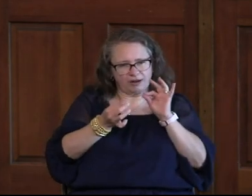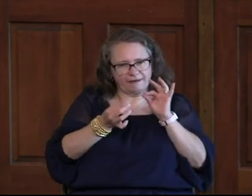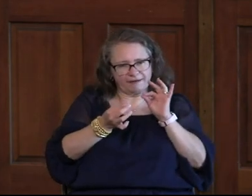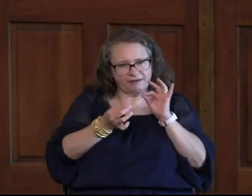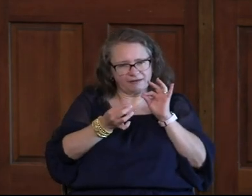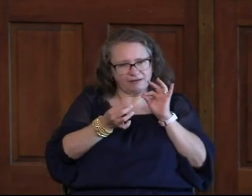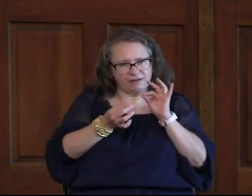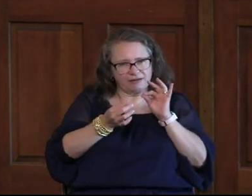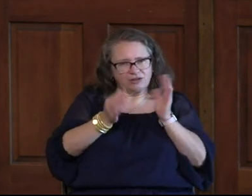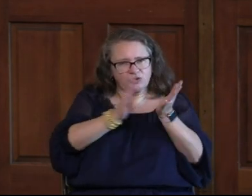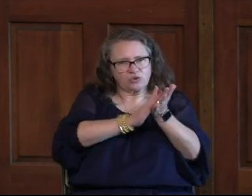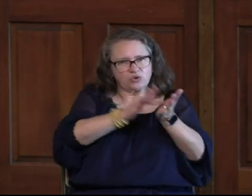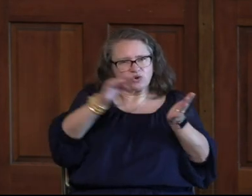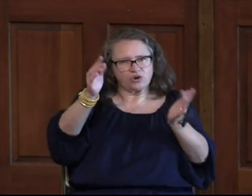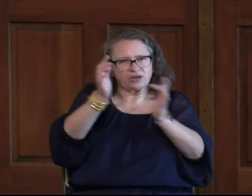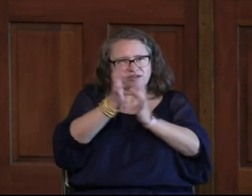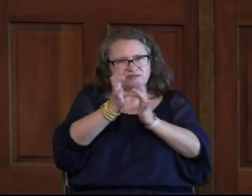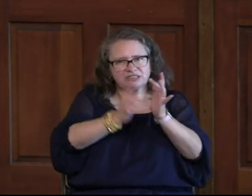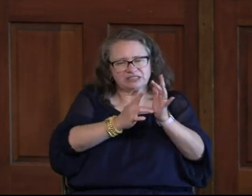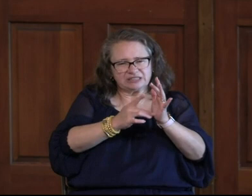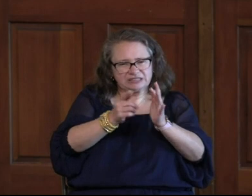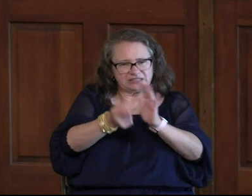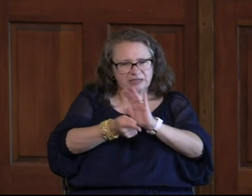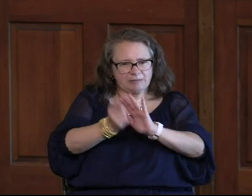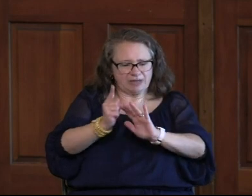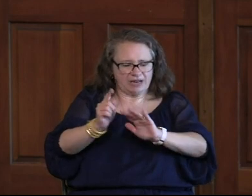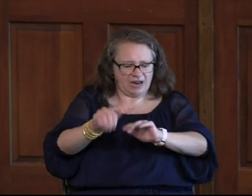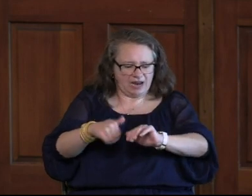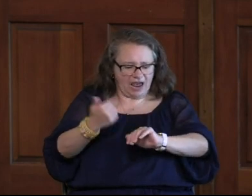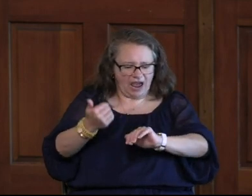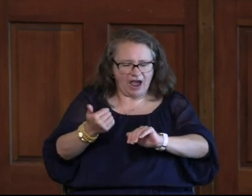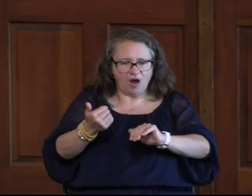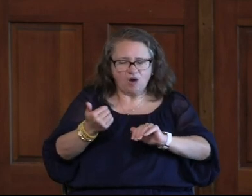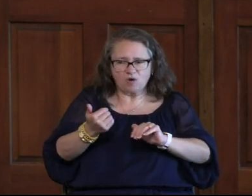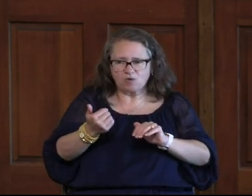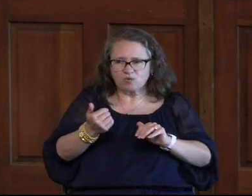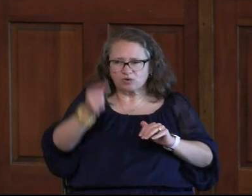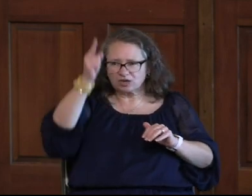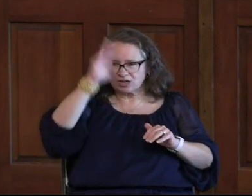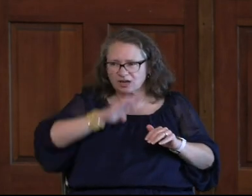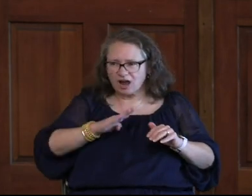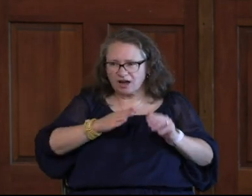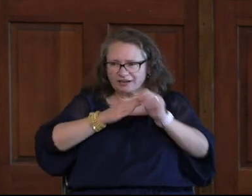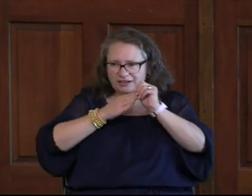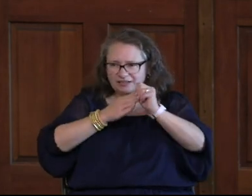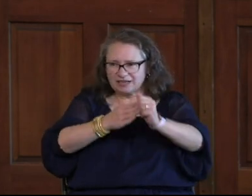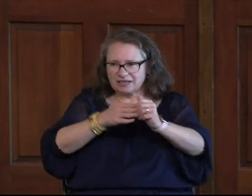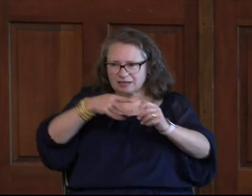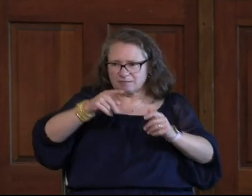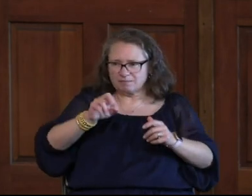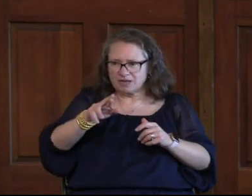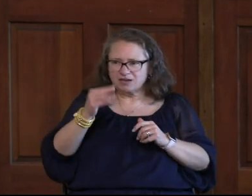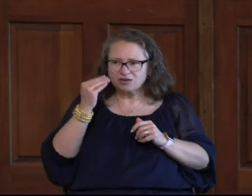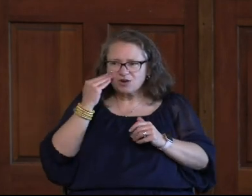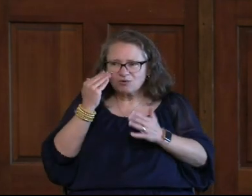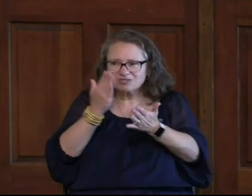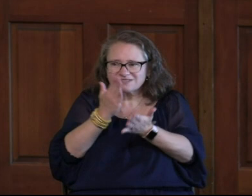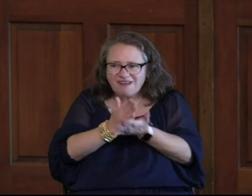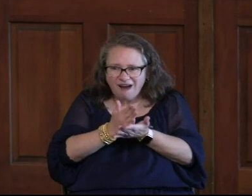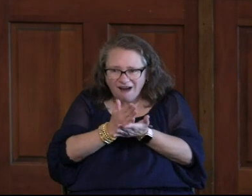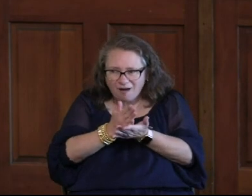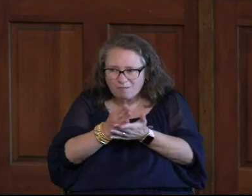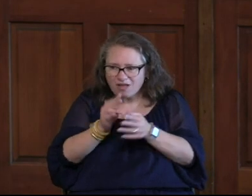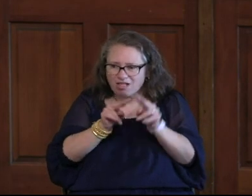Just The Glory Of Jesus In This Moment And How God Is Letting Peter Know Stop